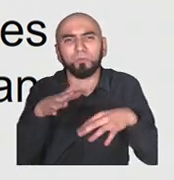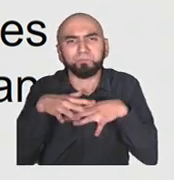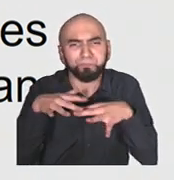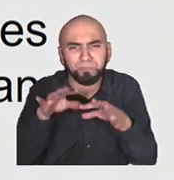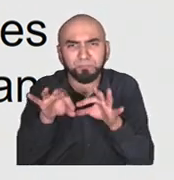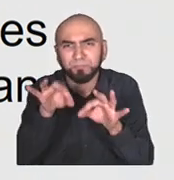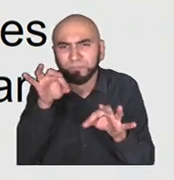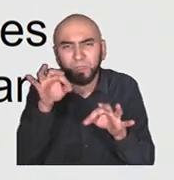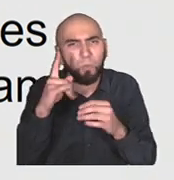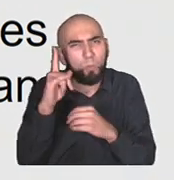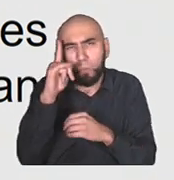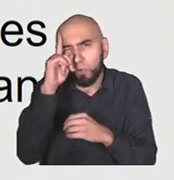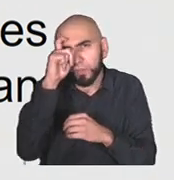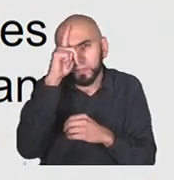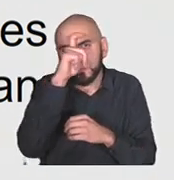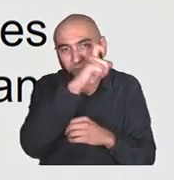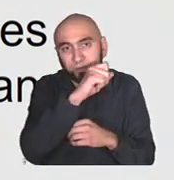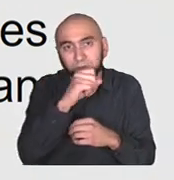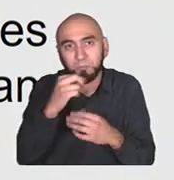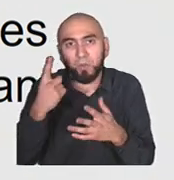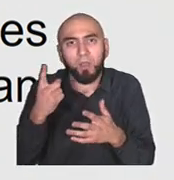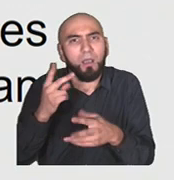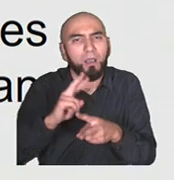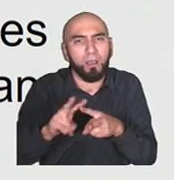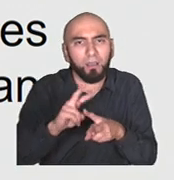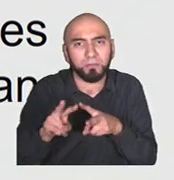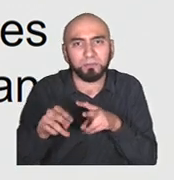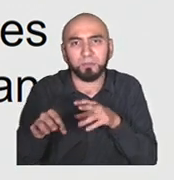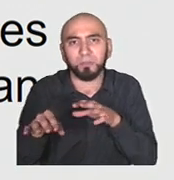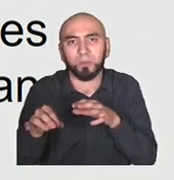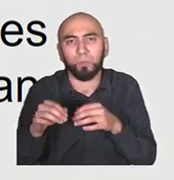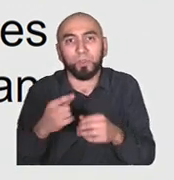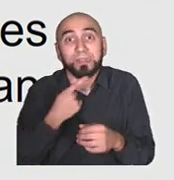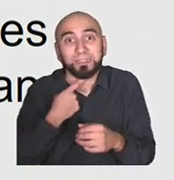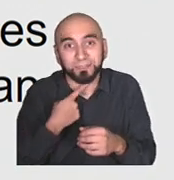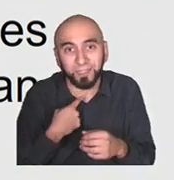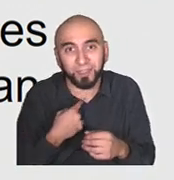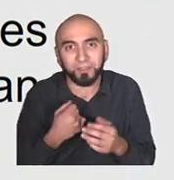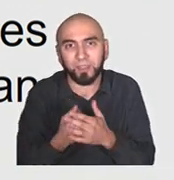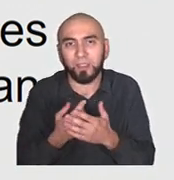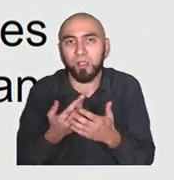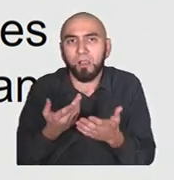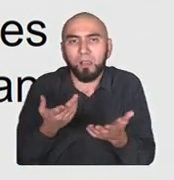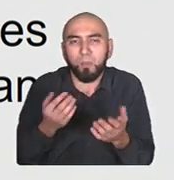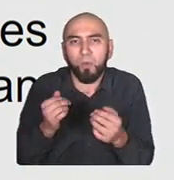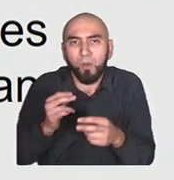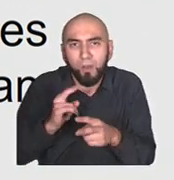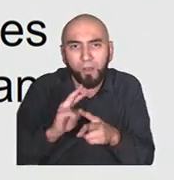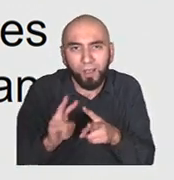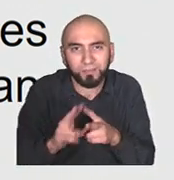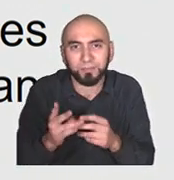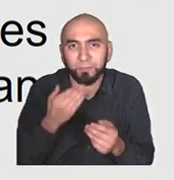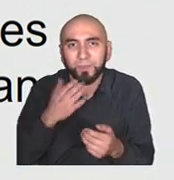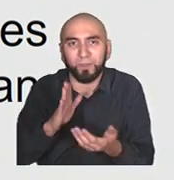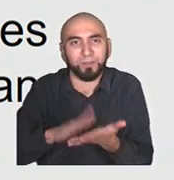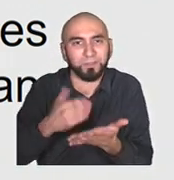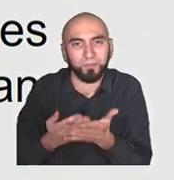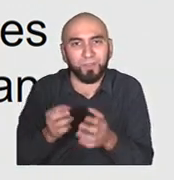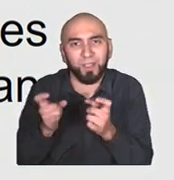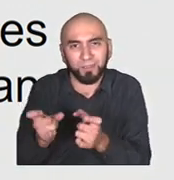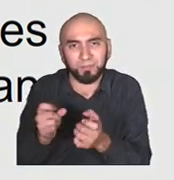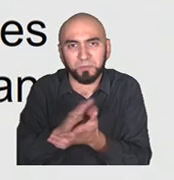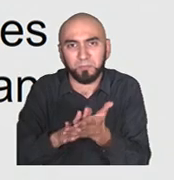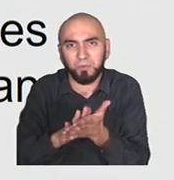cancer and doing experiments, they were scanning tissues, preparing slides and scanning tissues. So he made a robot that would